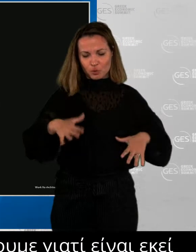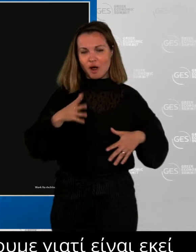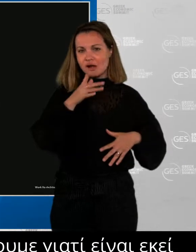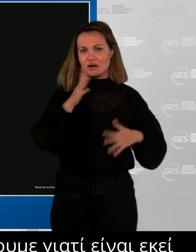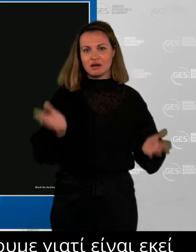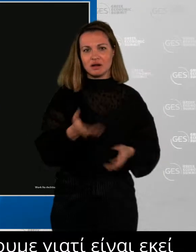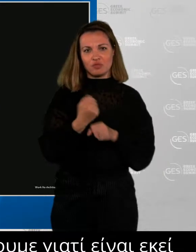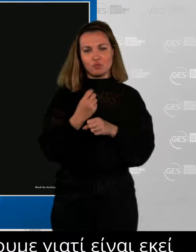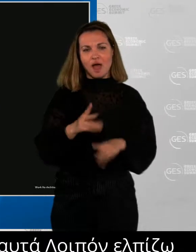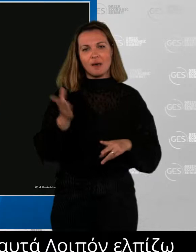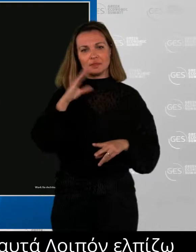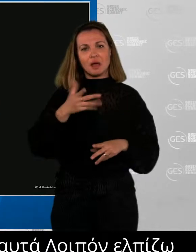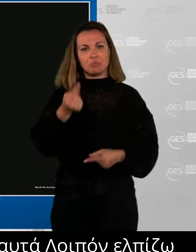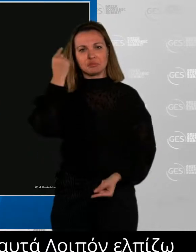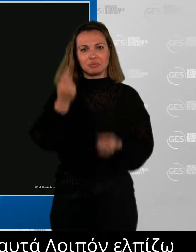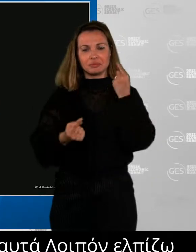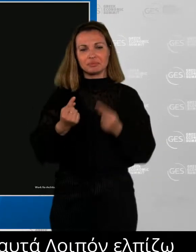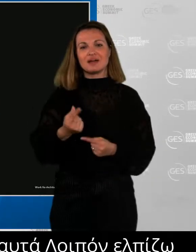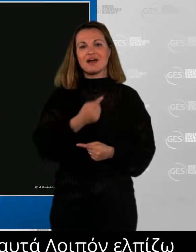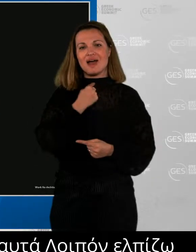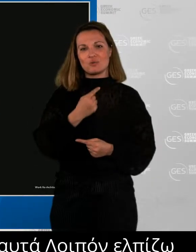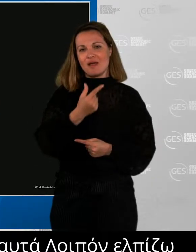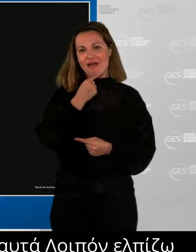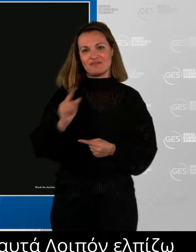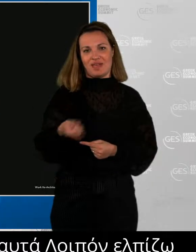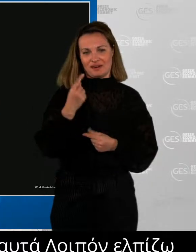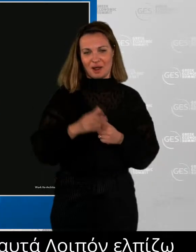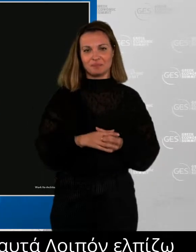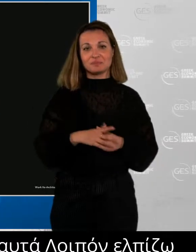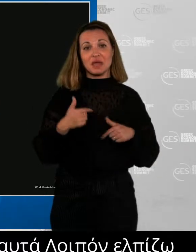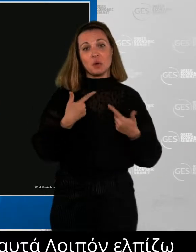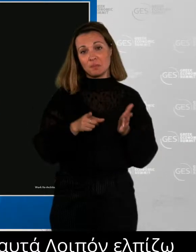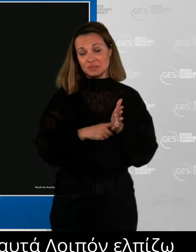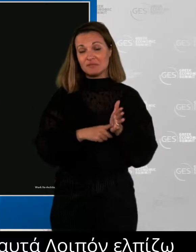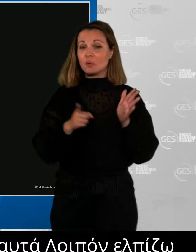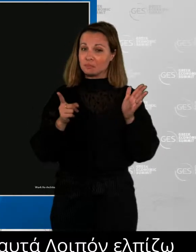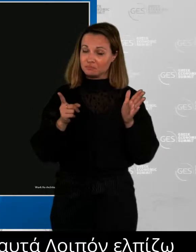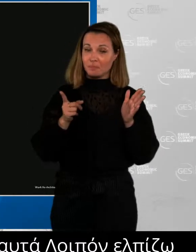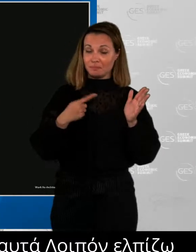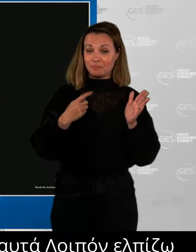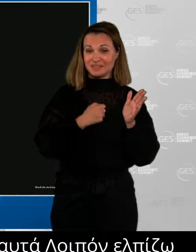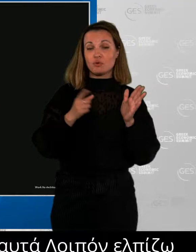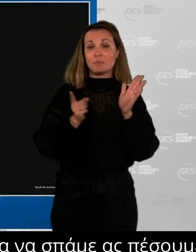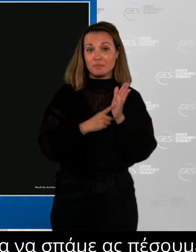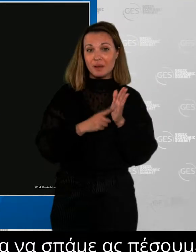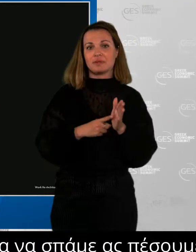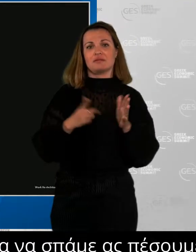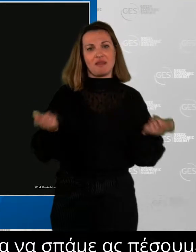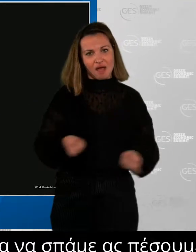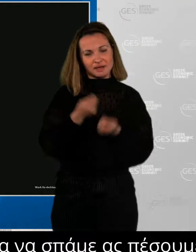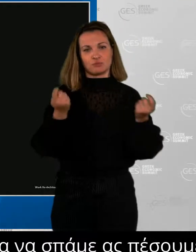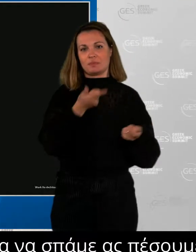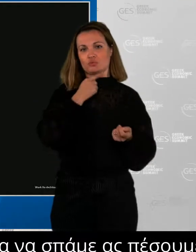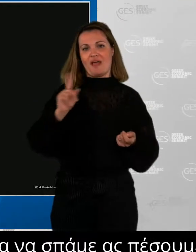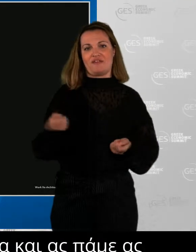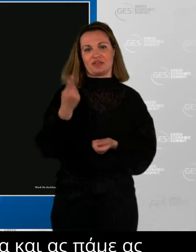let's get to work. Thank you, everyone. Thank you, Steven. Thank you for this presentation. Just allow me to